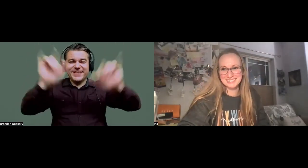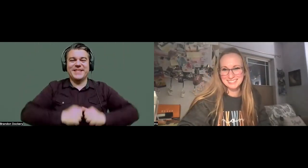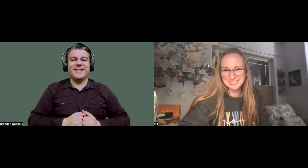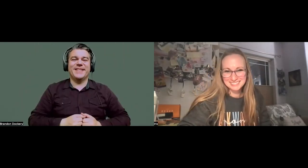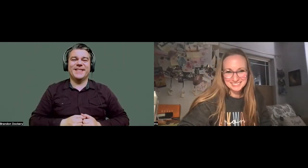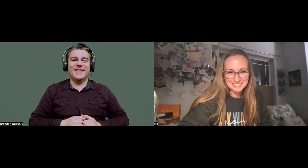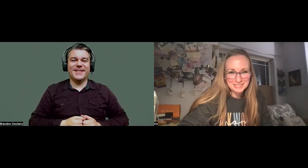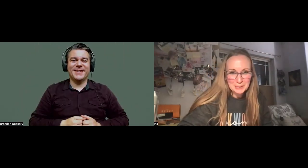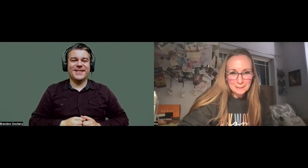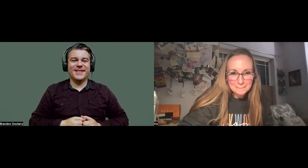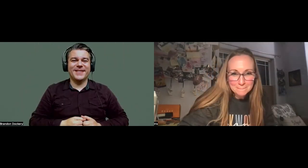Bye-bye.